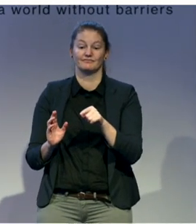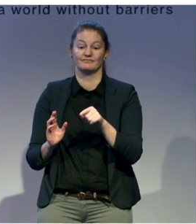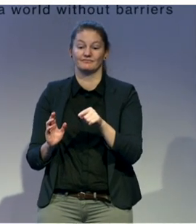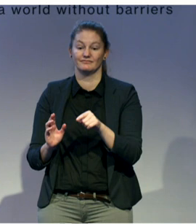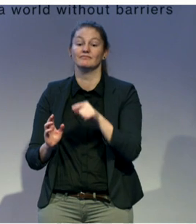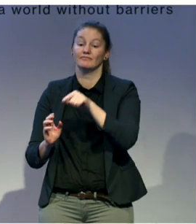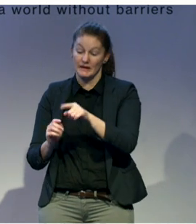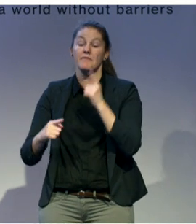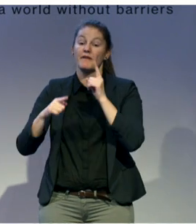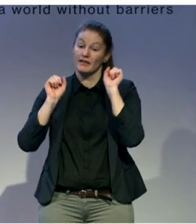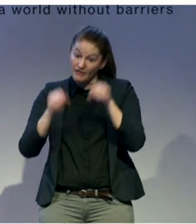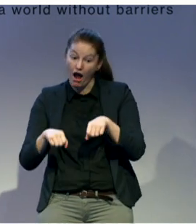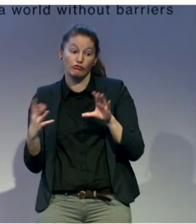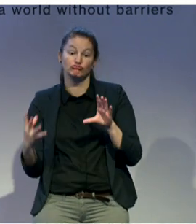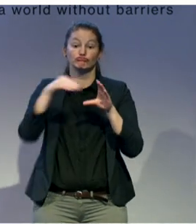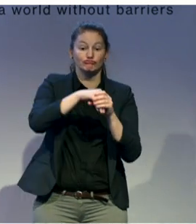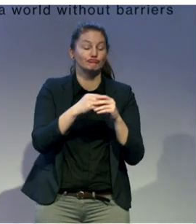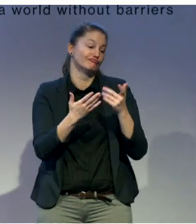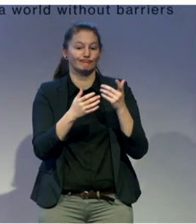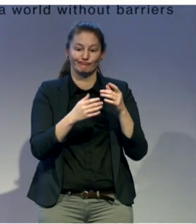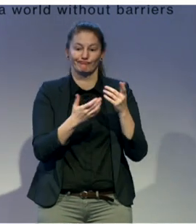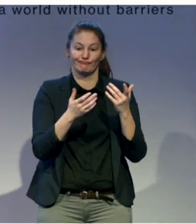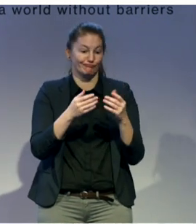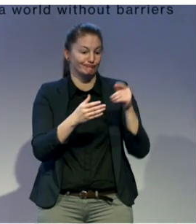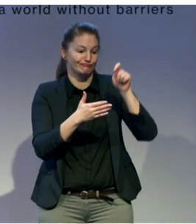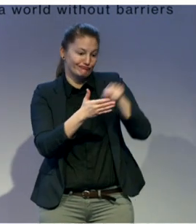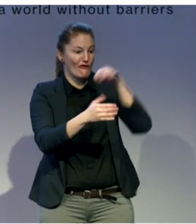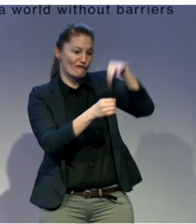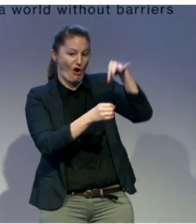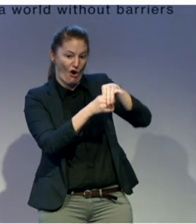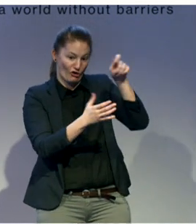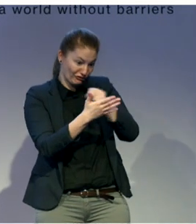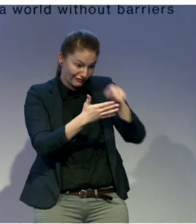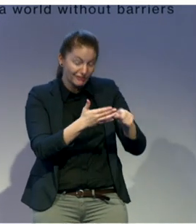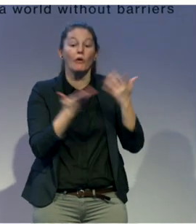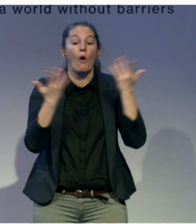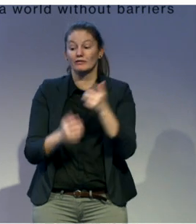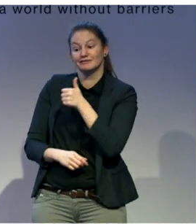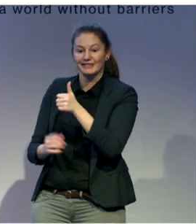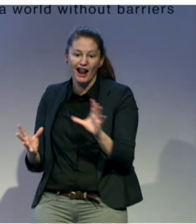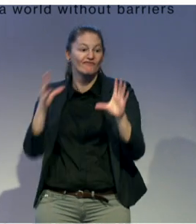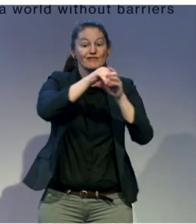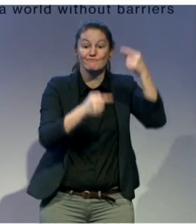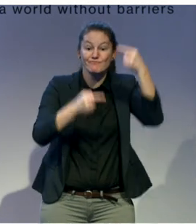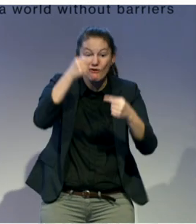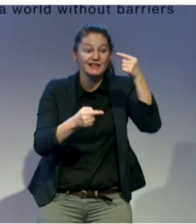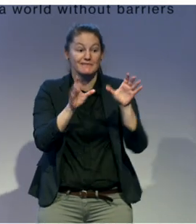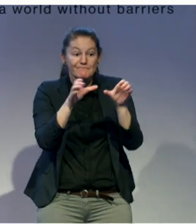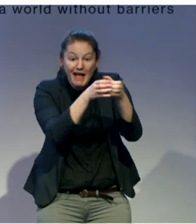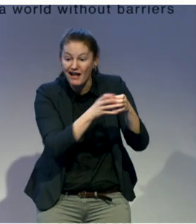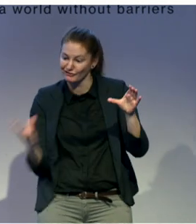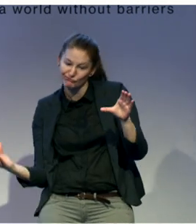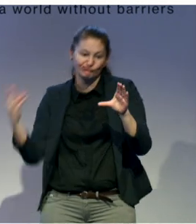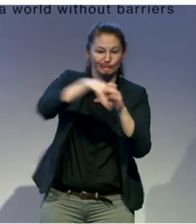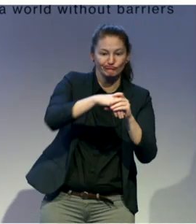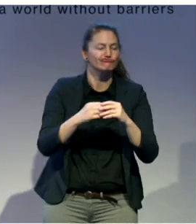politically from the different political parties to make sure that they are part